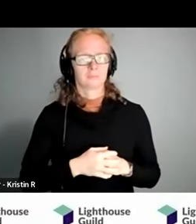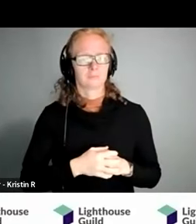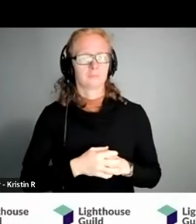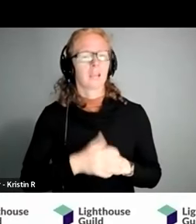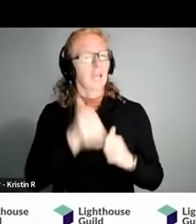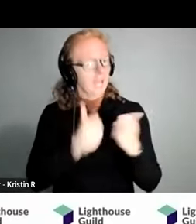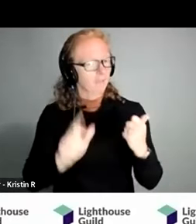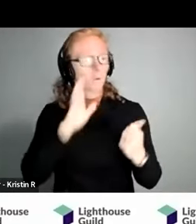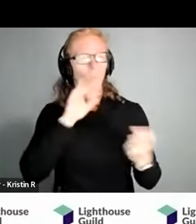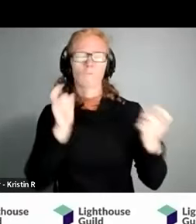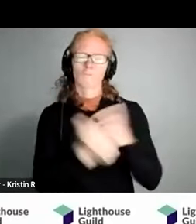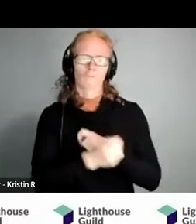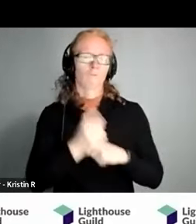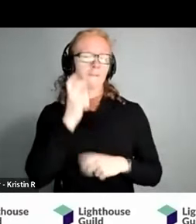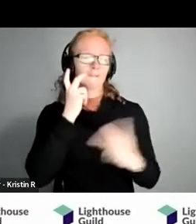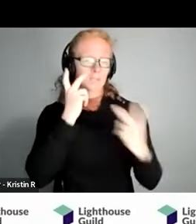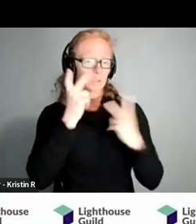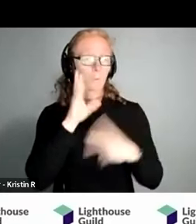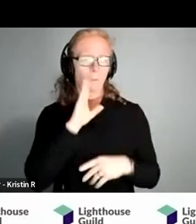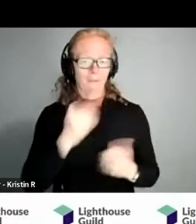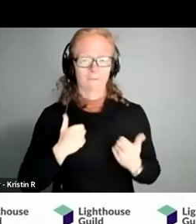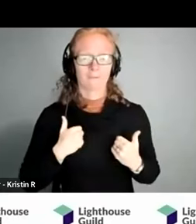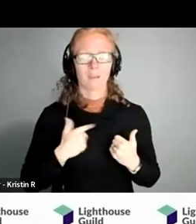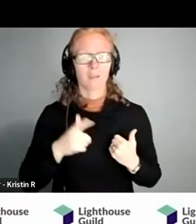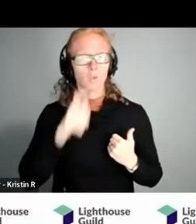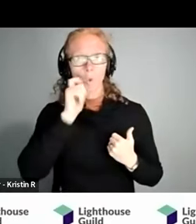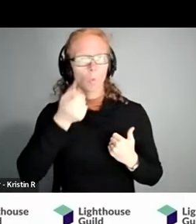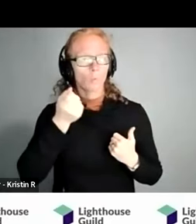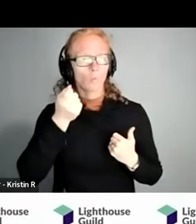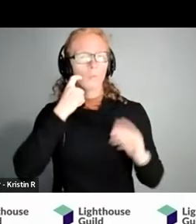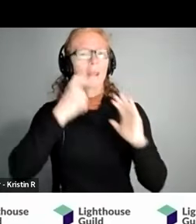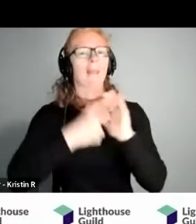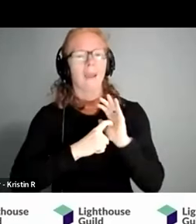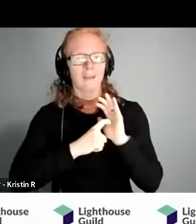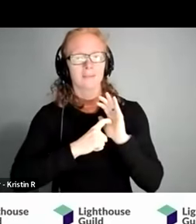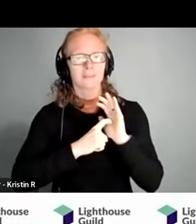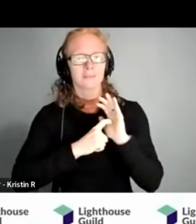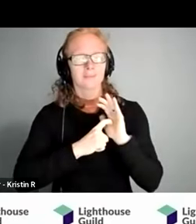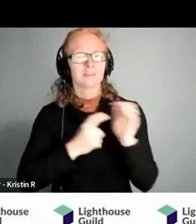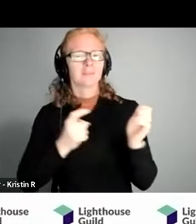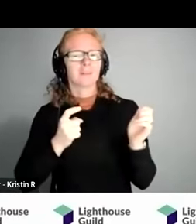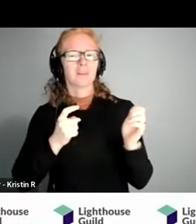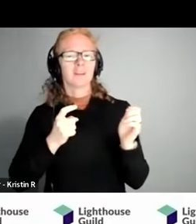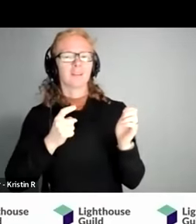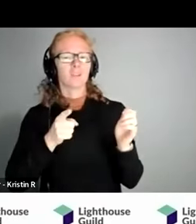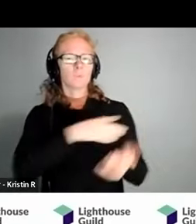say everyone's vision changes and you may not even realize how many things you have stopped doing or